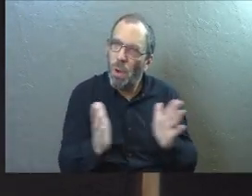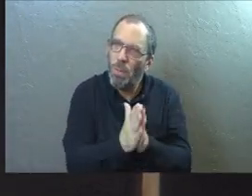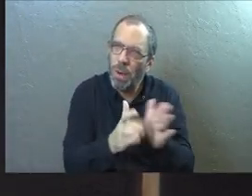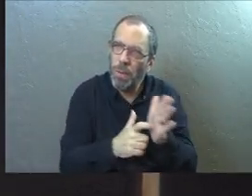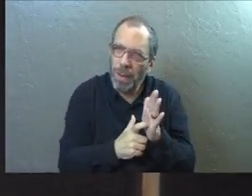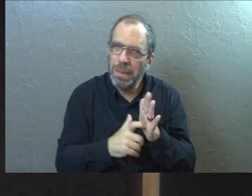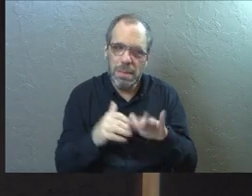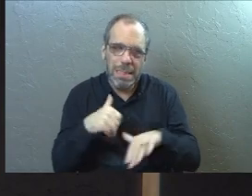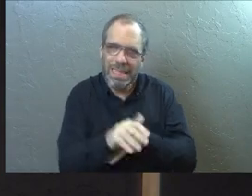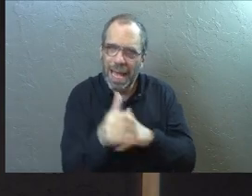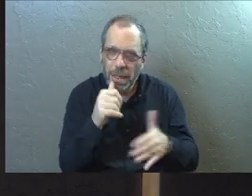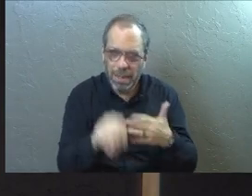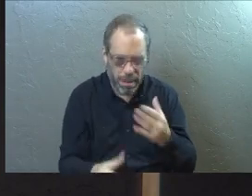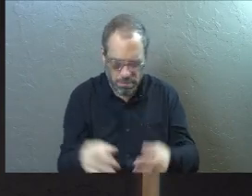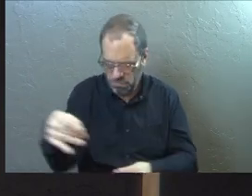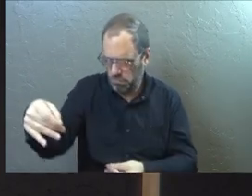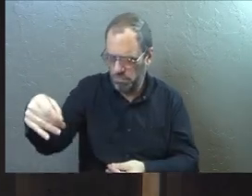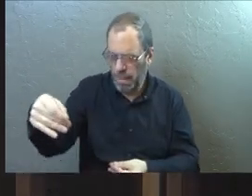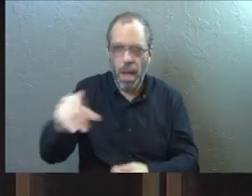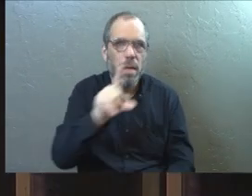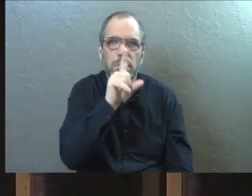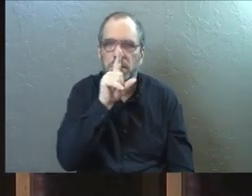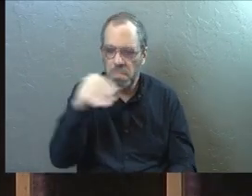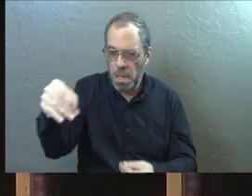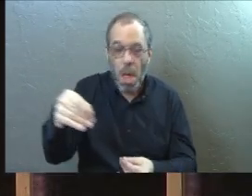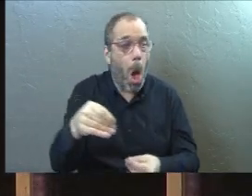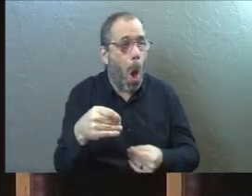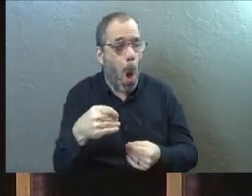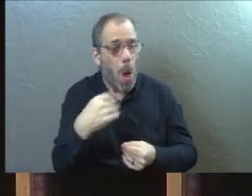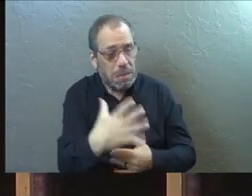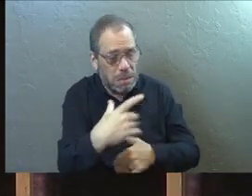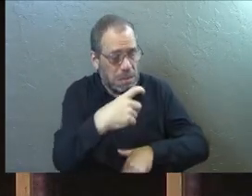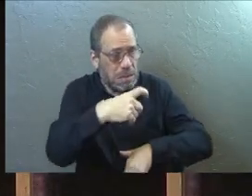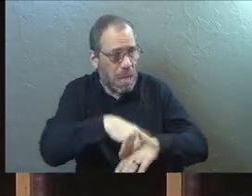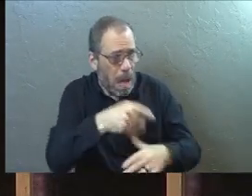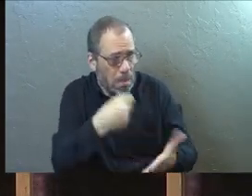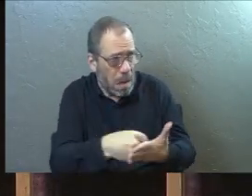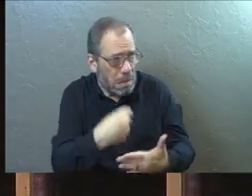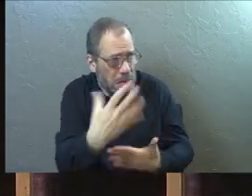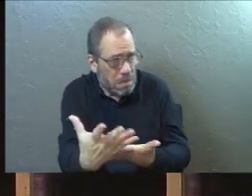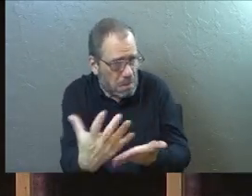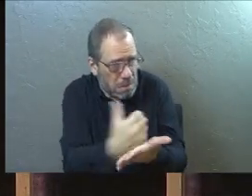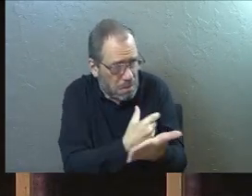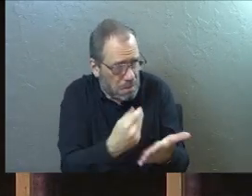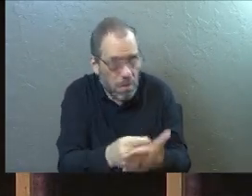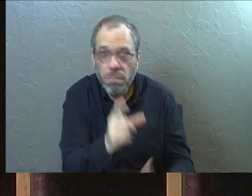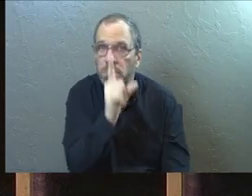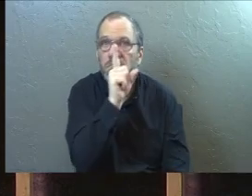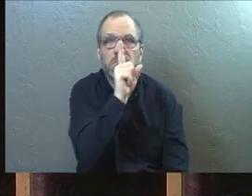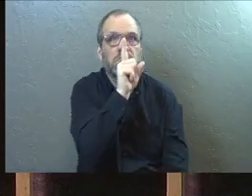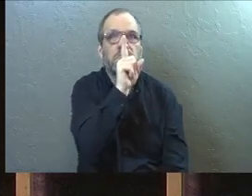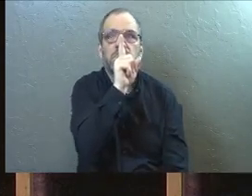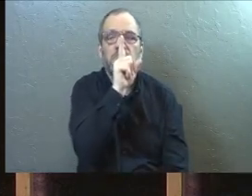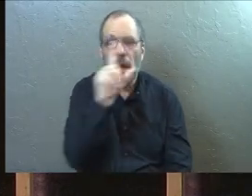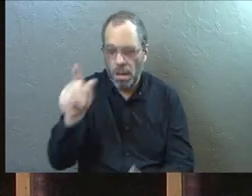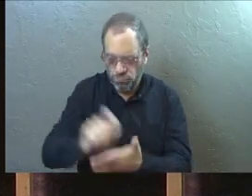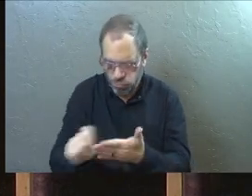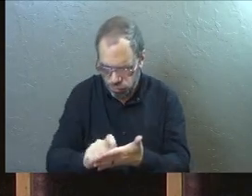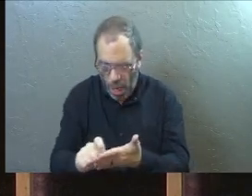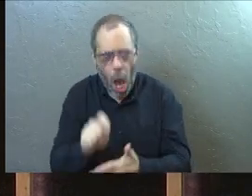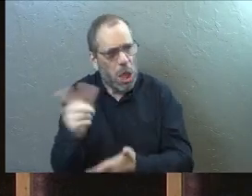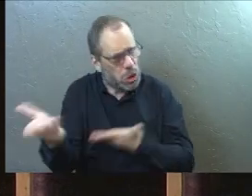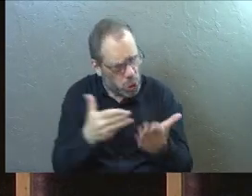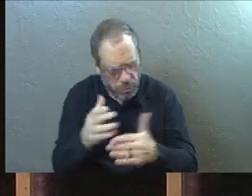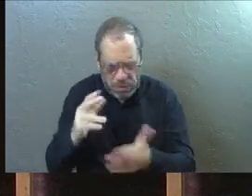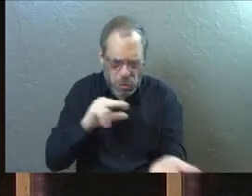And what do they say in it? They don't say he's given this much money to the offering. They don't say he